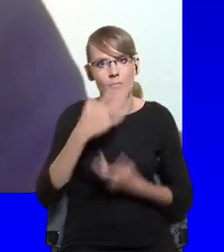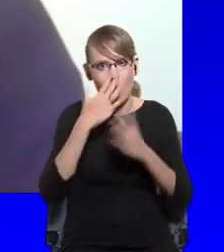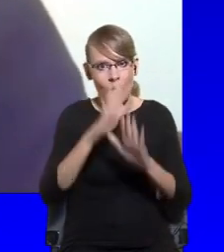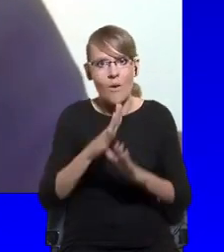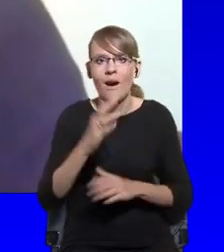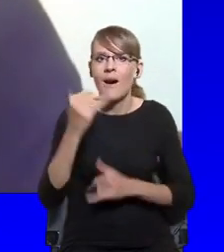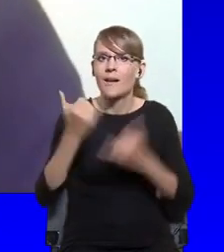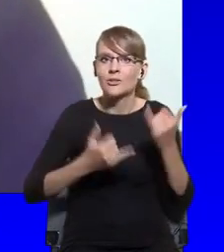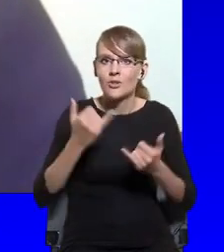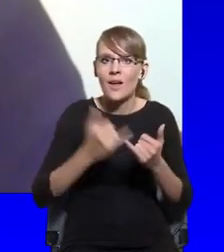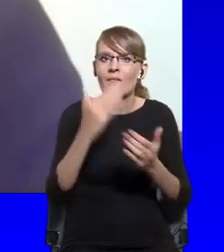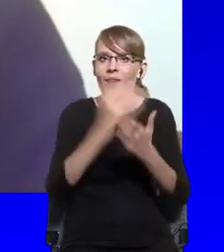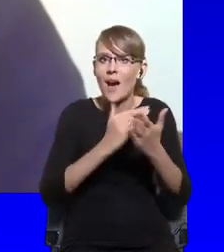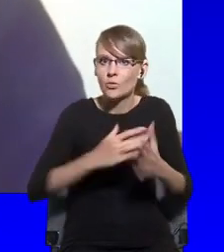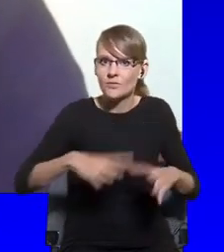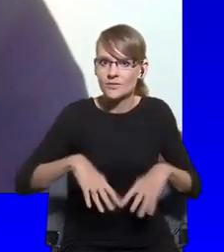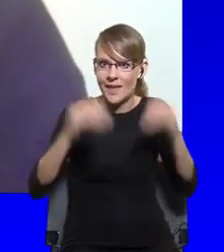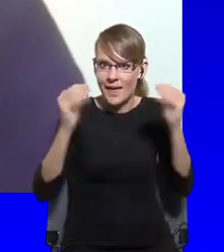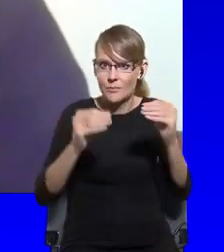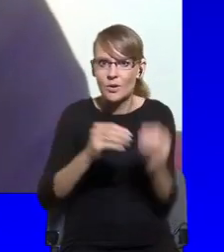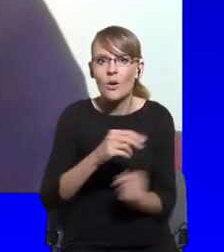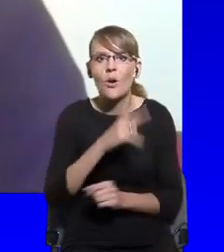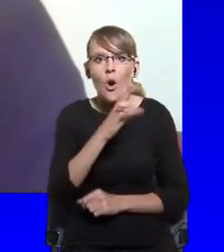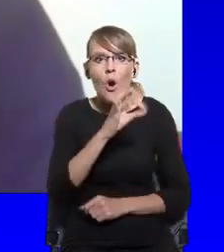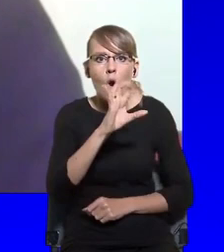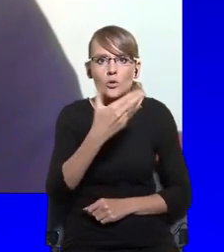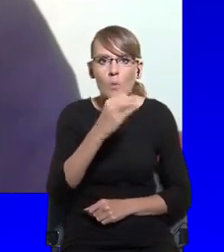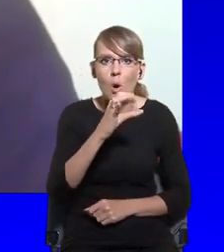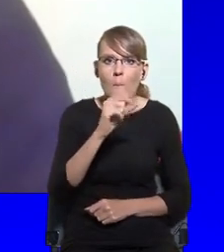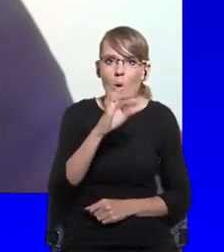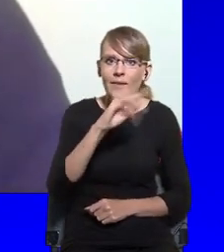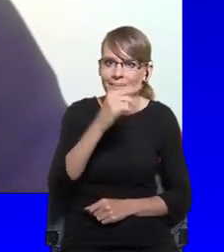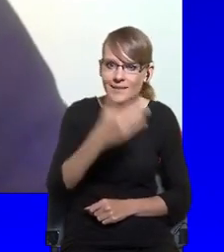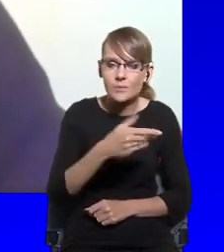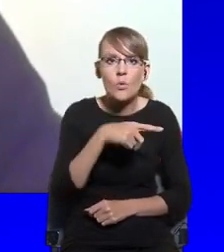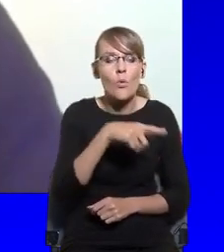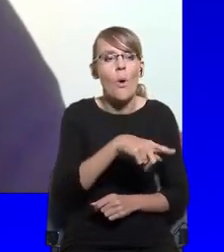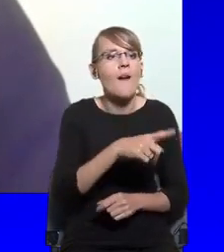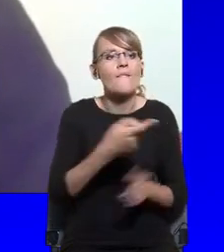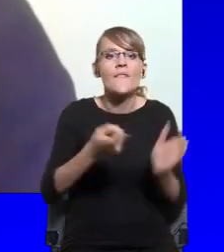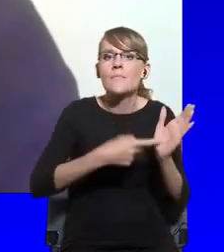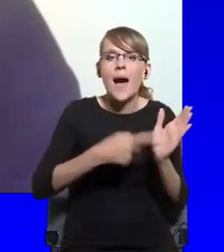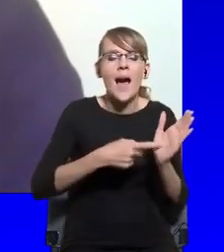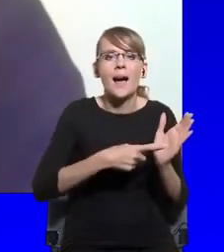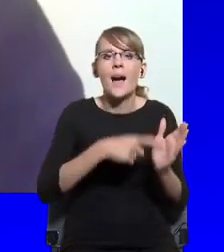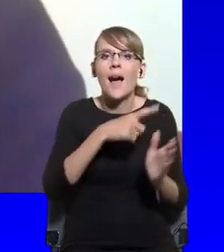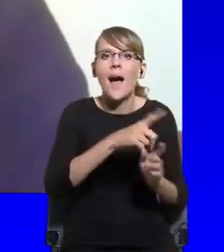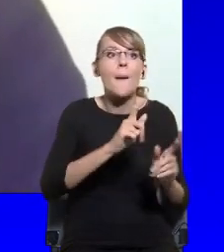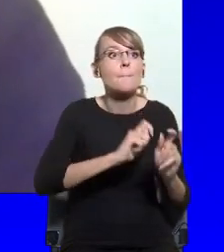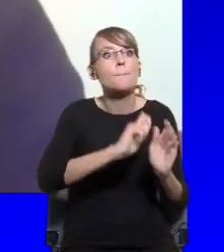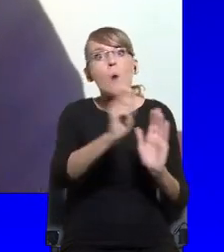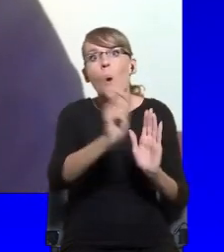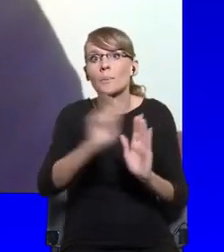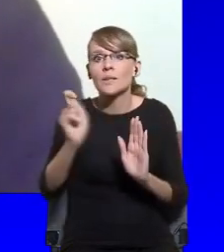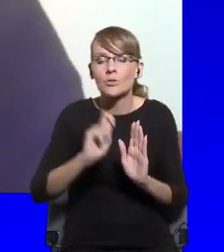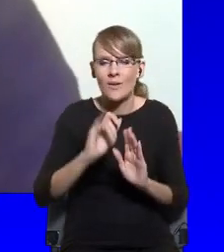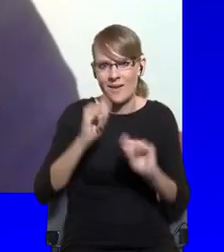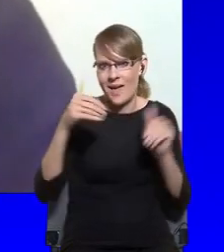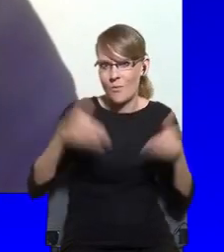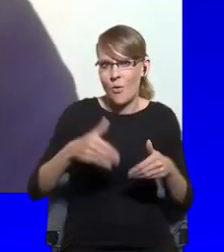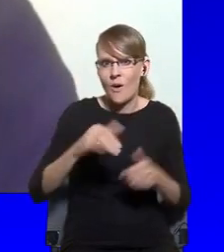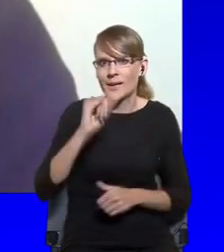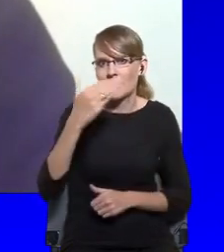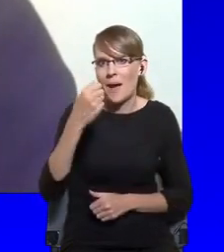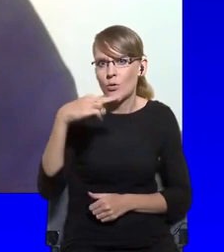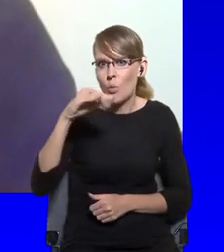precondition for being a genuine cosmopolitan, how come that Immanuel Kant, of all people, was such a great cosmopolitan given